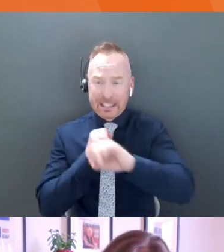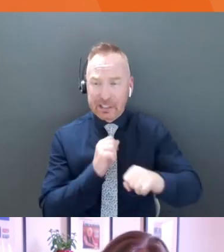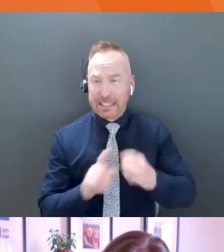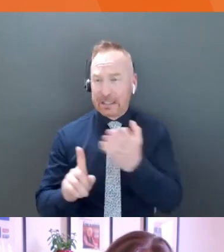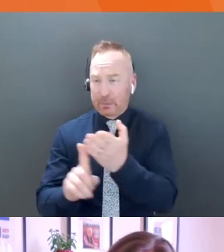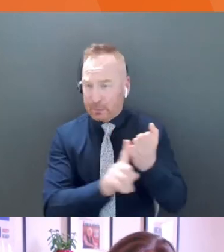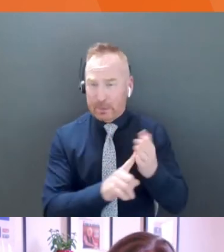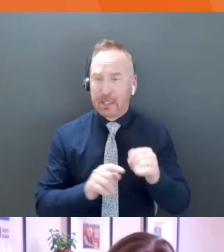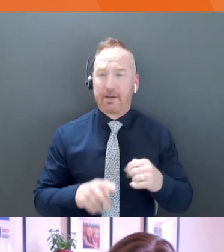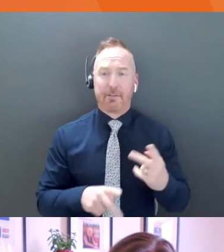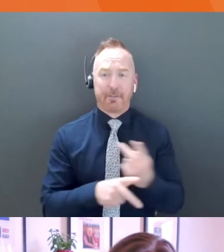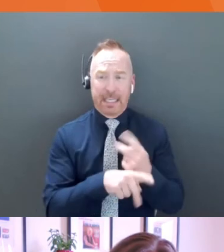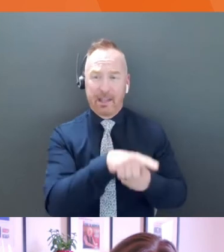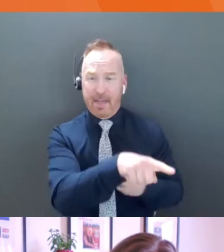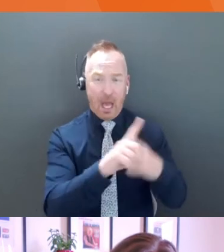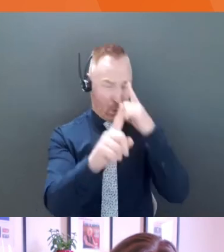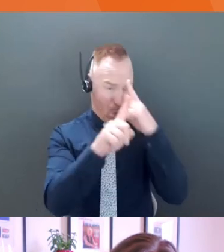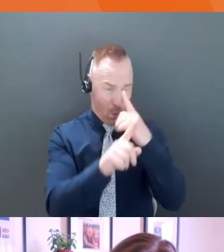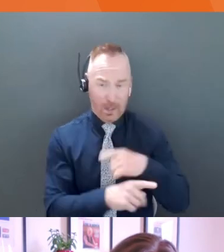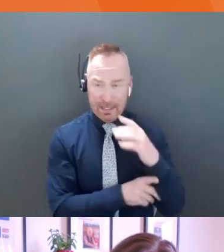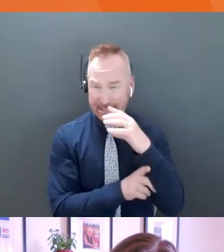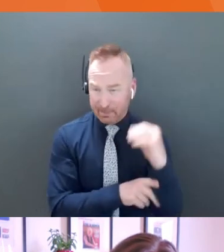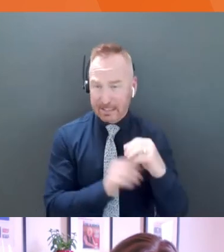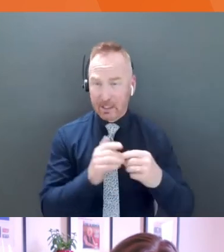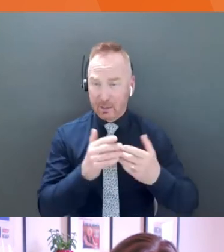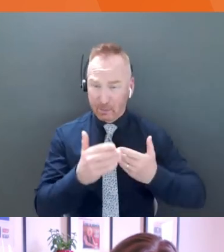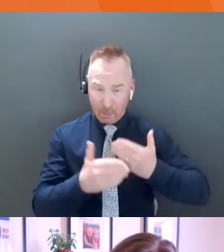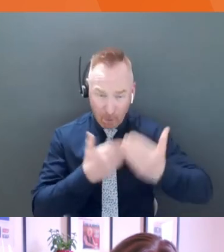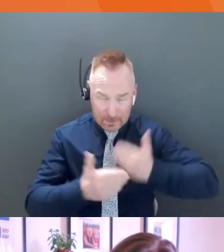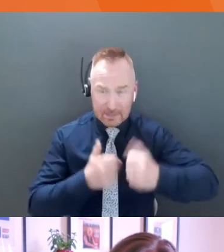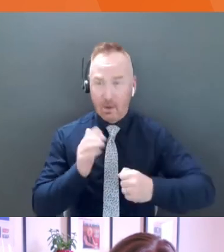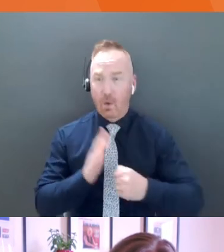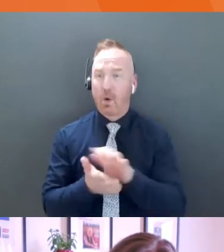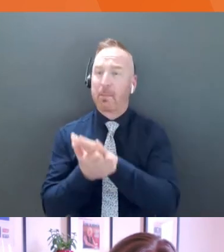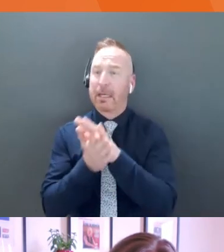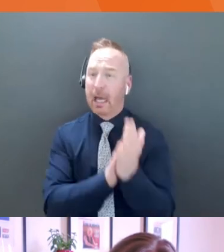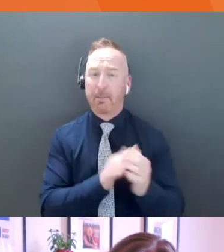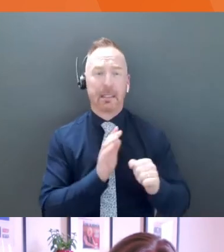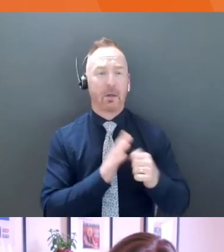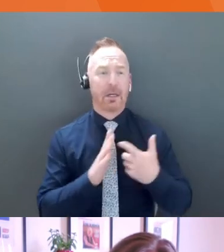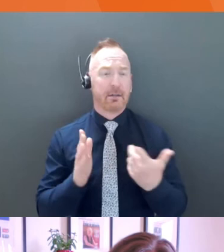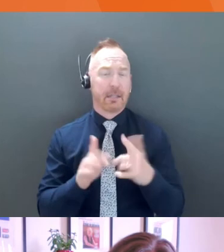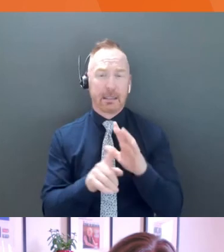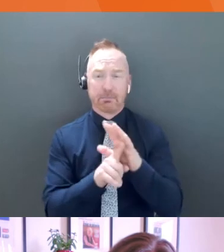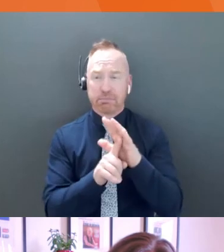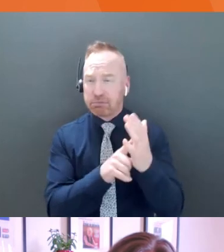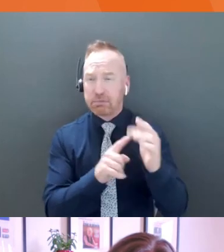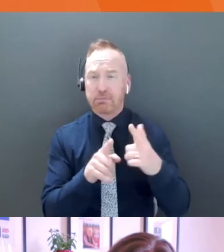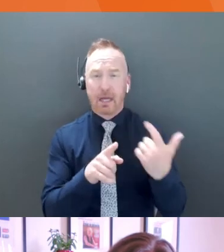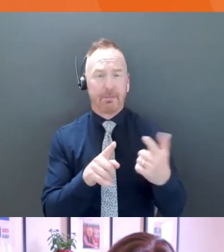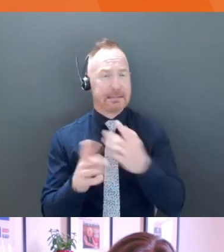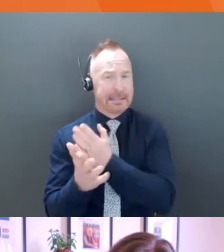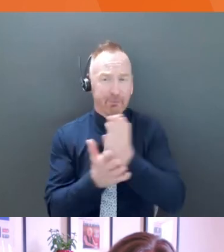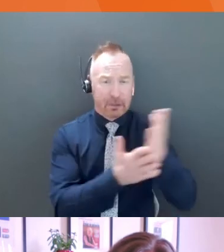the goal of the company is to process and commercialize it through a number of possible product streams? Does one